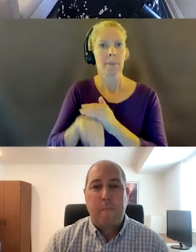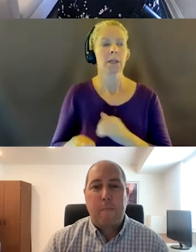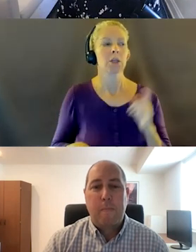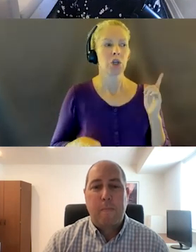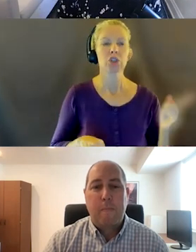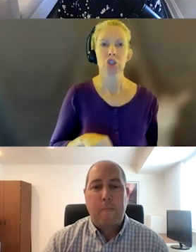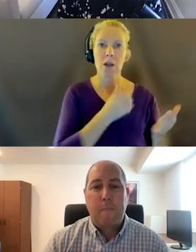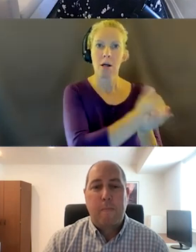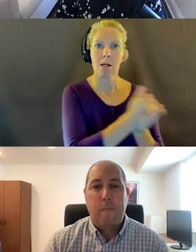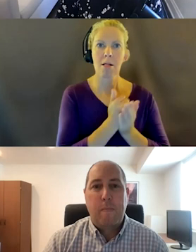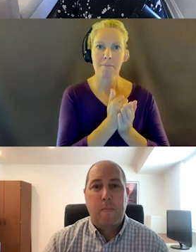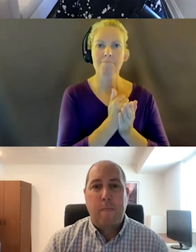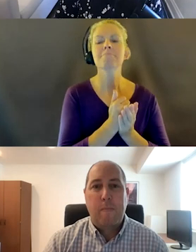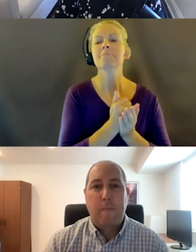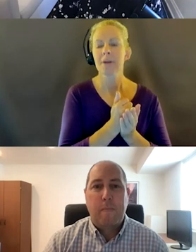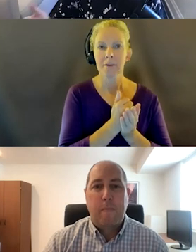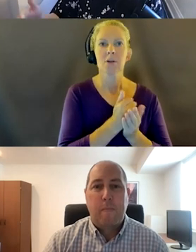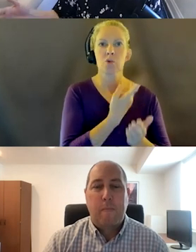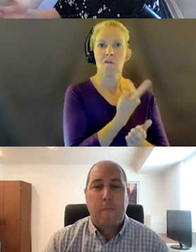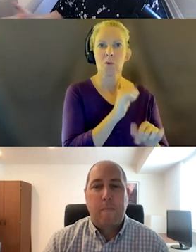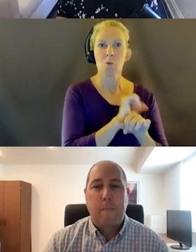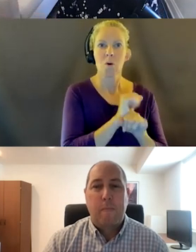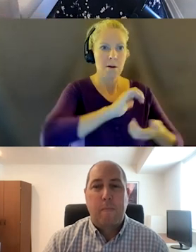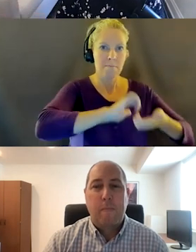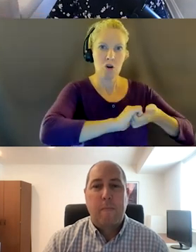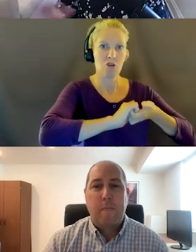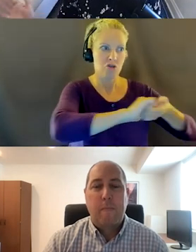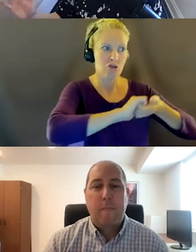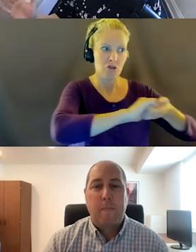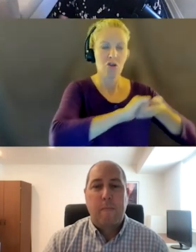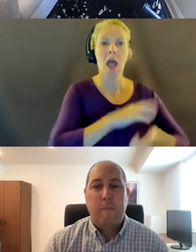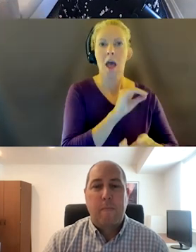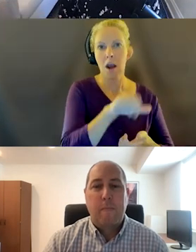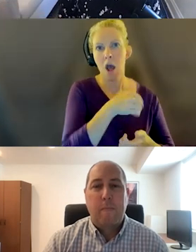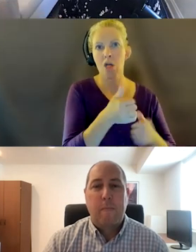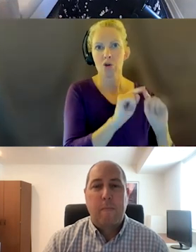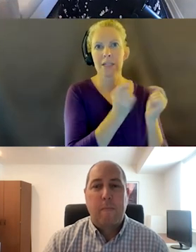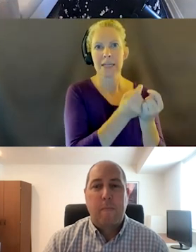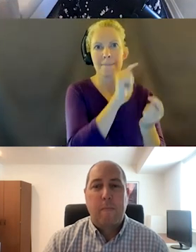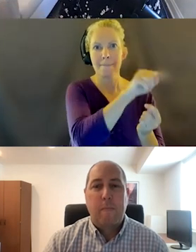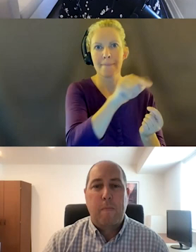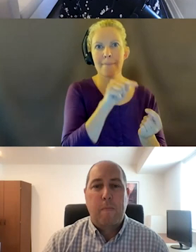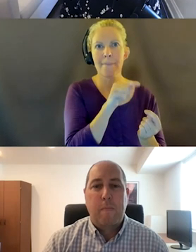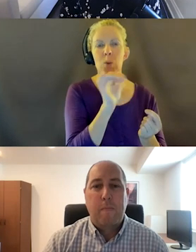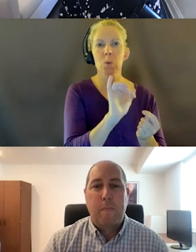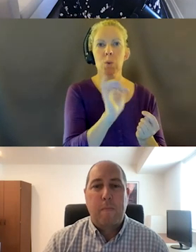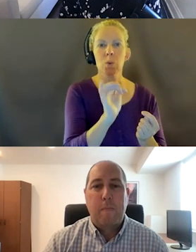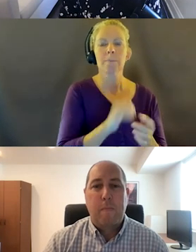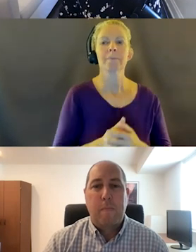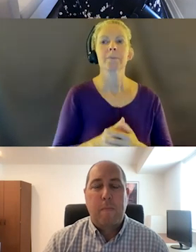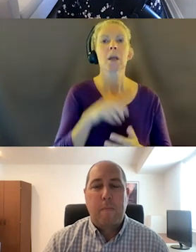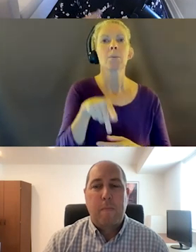showed me the ropes. So, I did a number of her devs on her team and have the utmost respect for the accessibility team at Publicis Sapient.